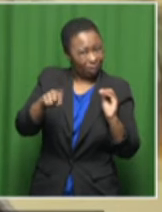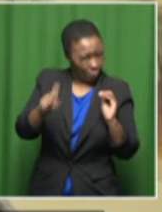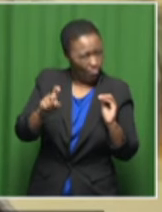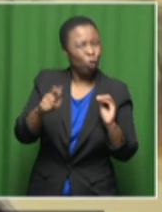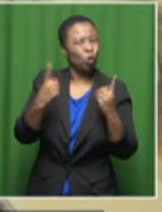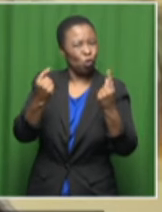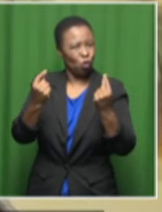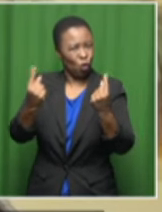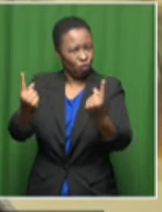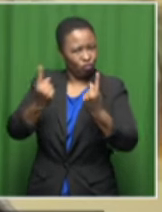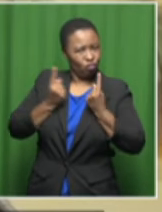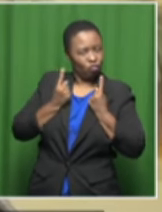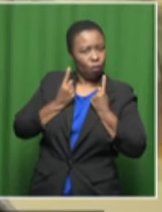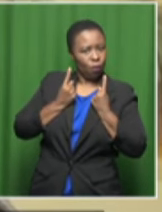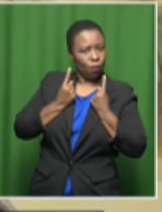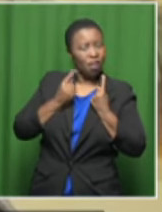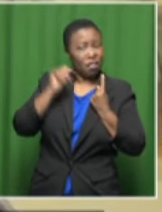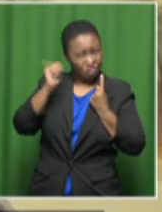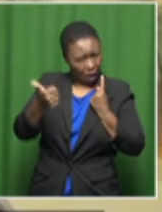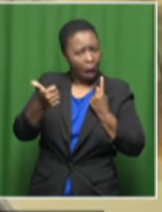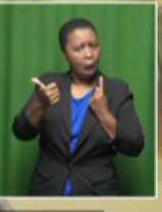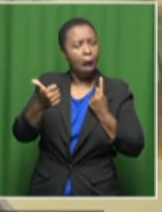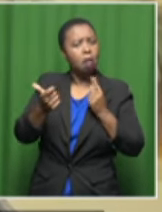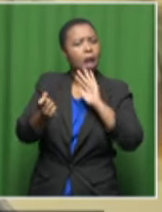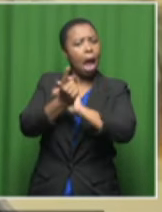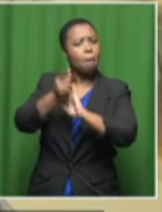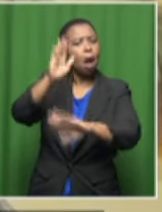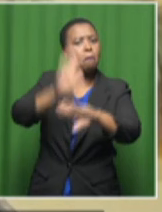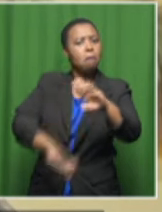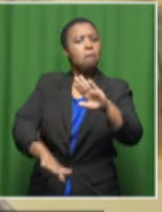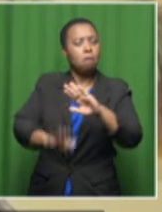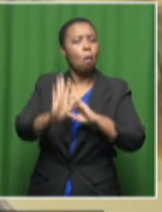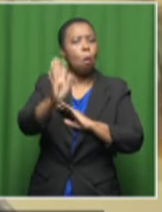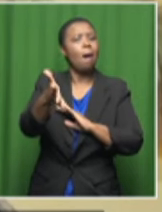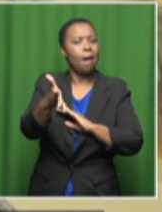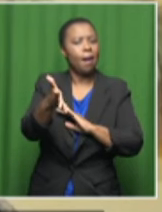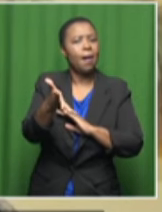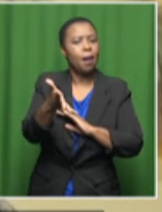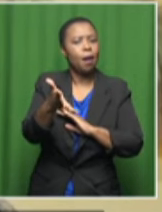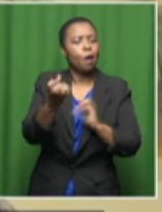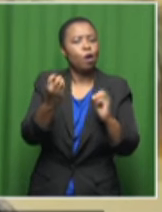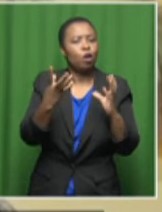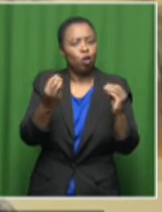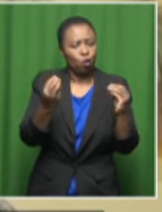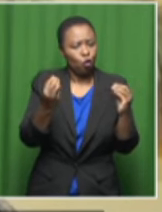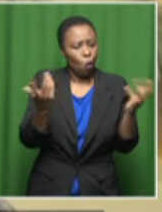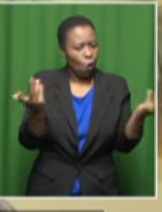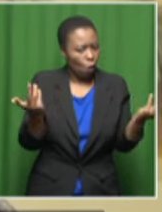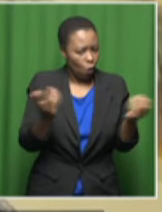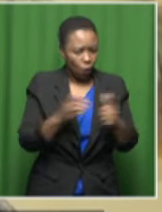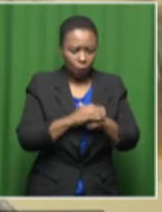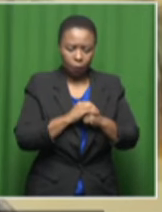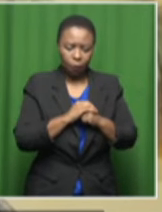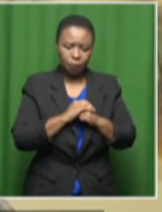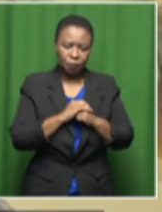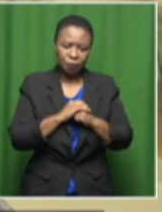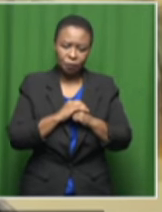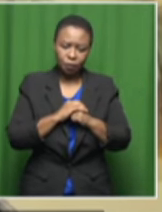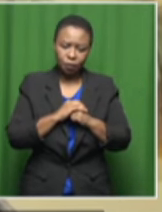then you will be prosecuted. So the